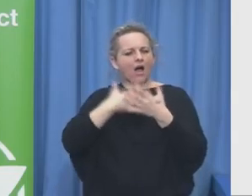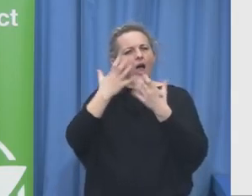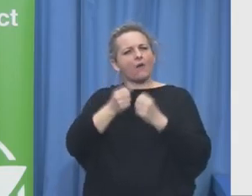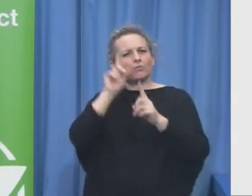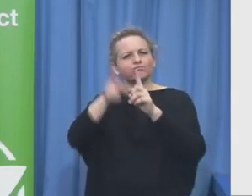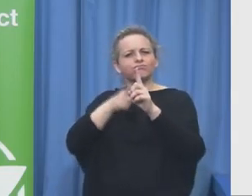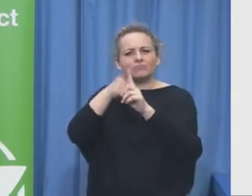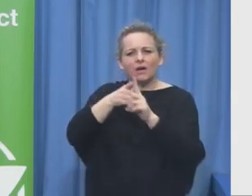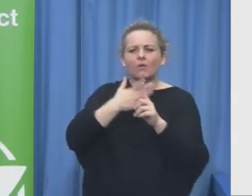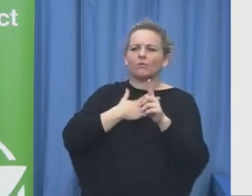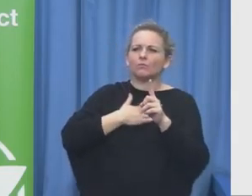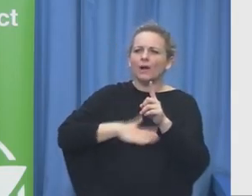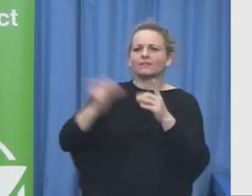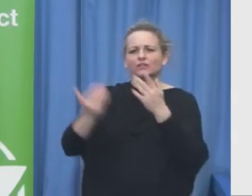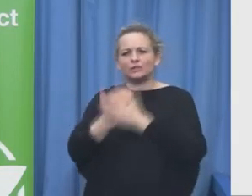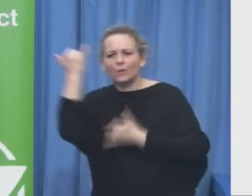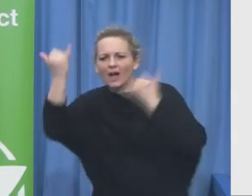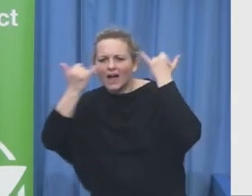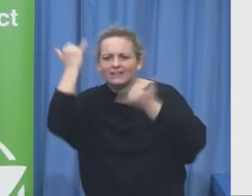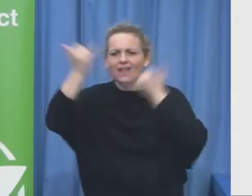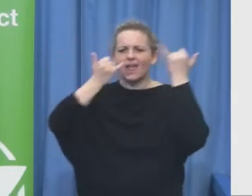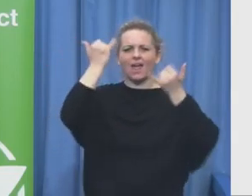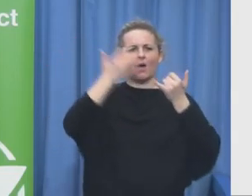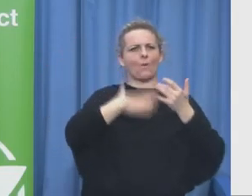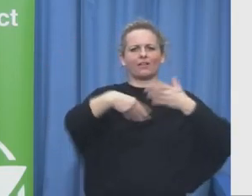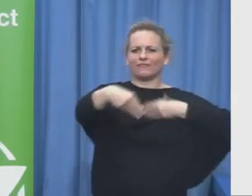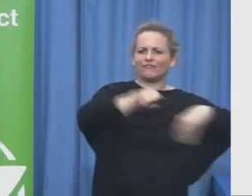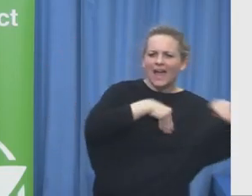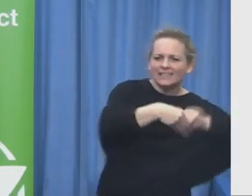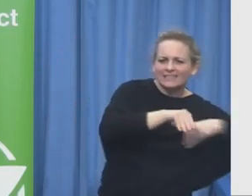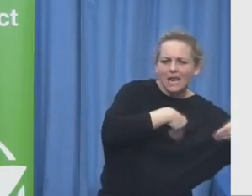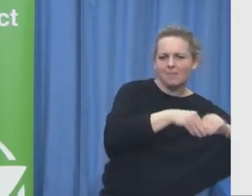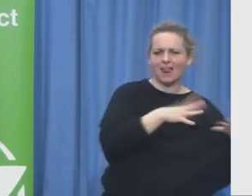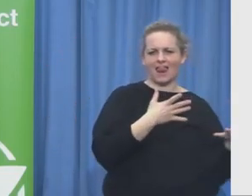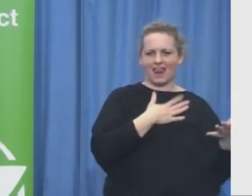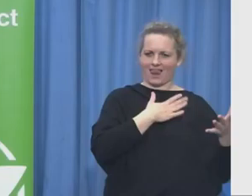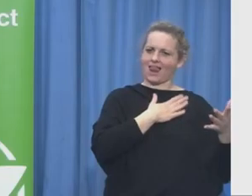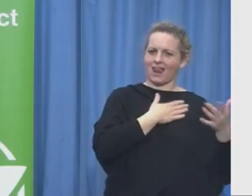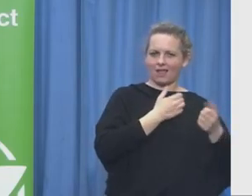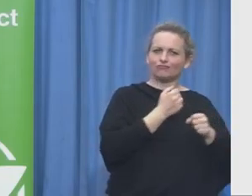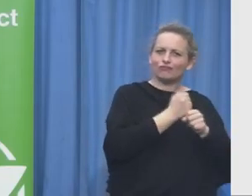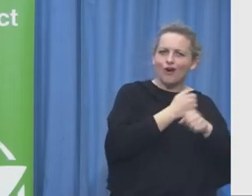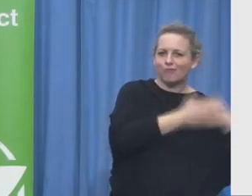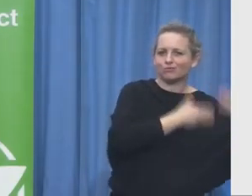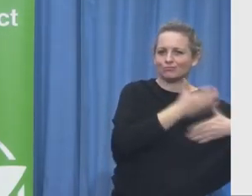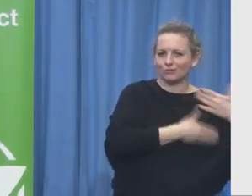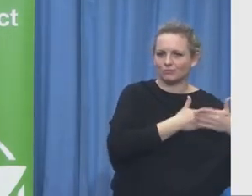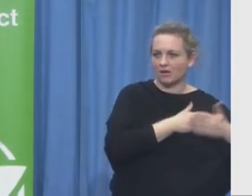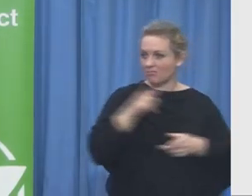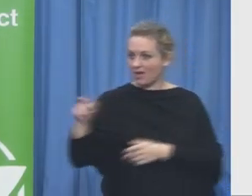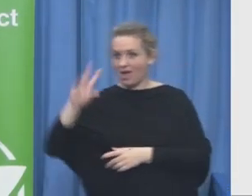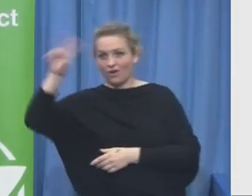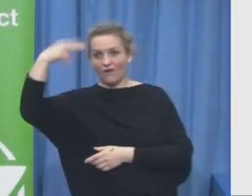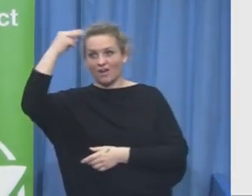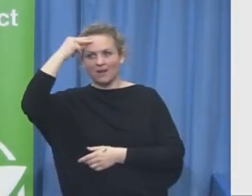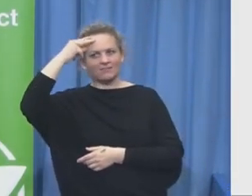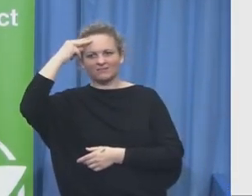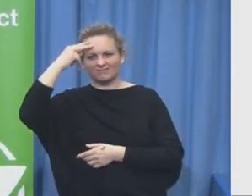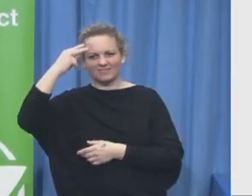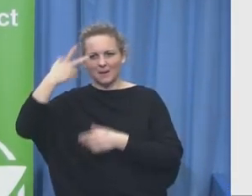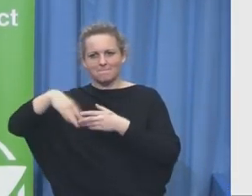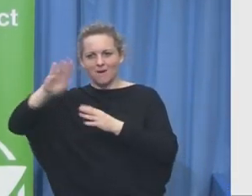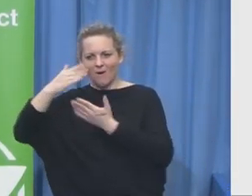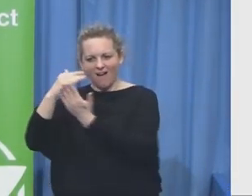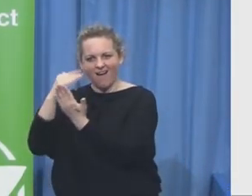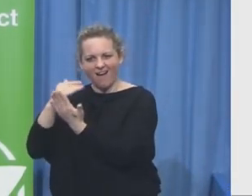new things to build and create and create this opportunity of government recognizing the role